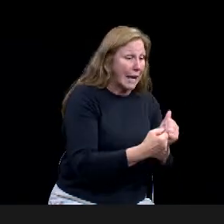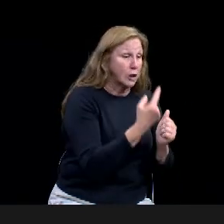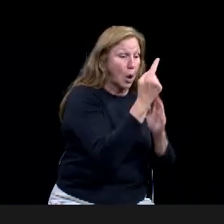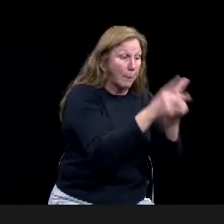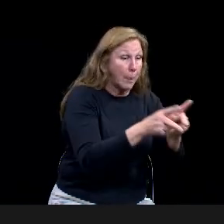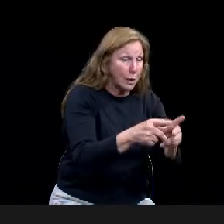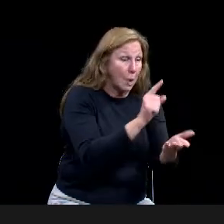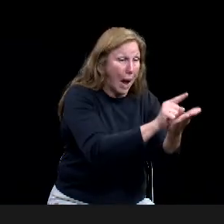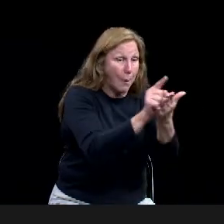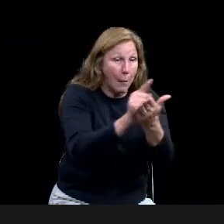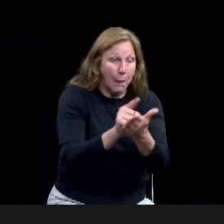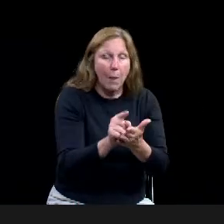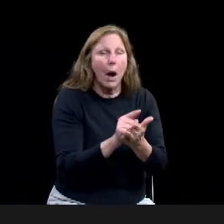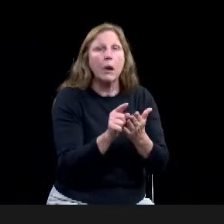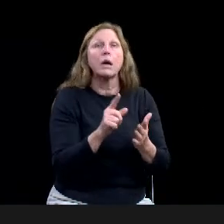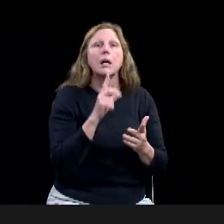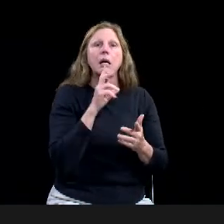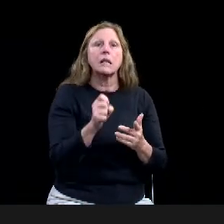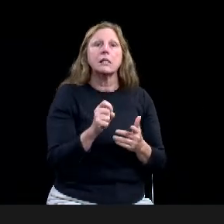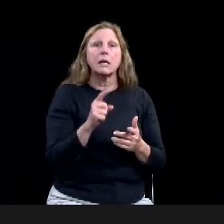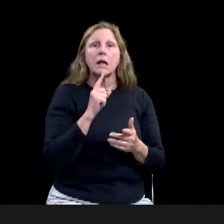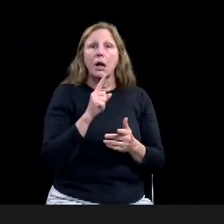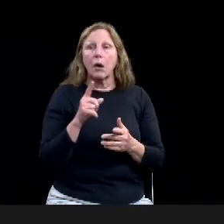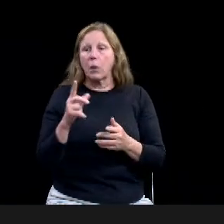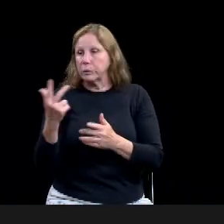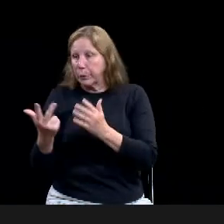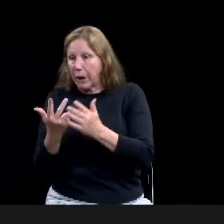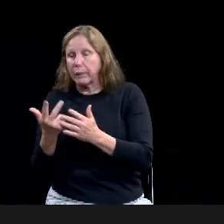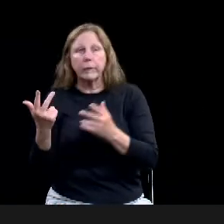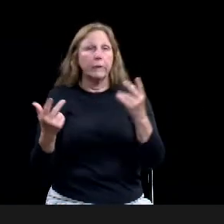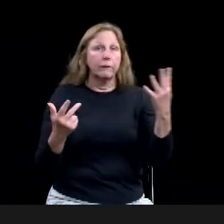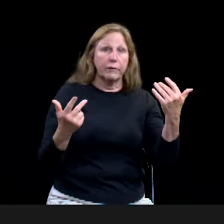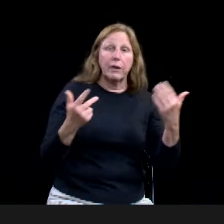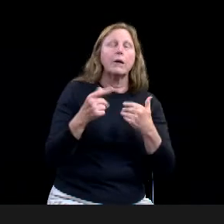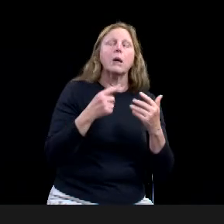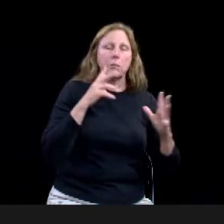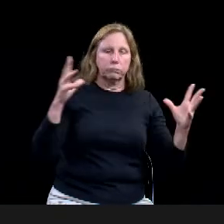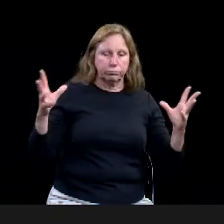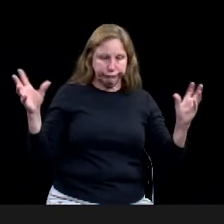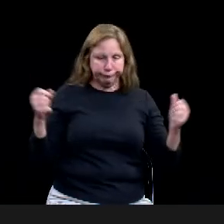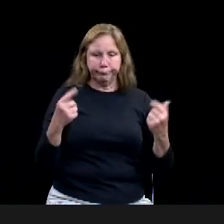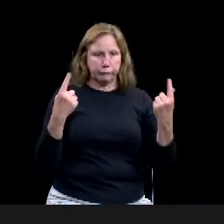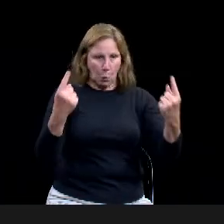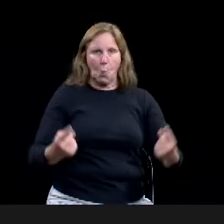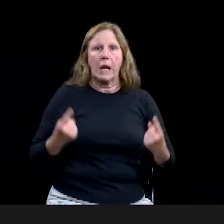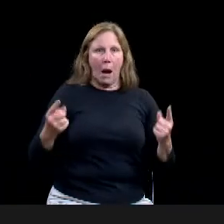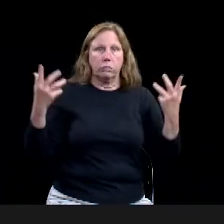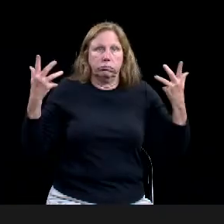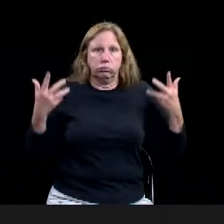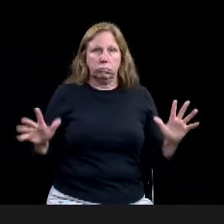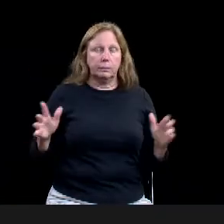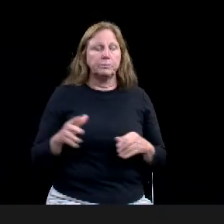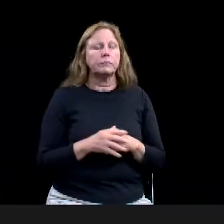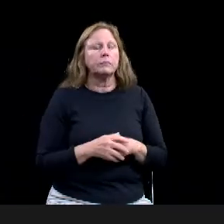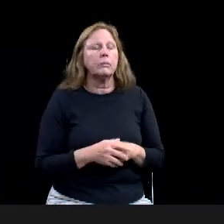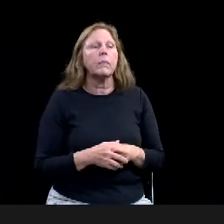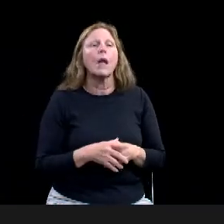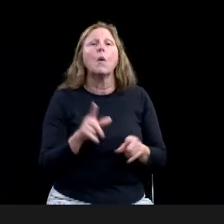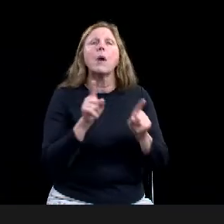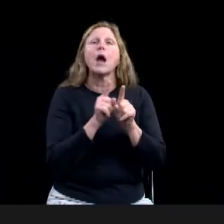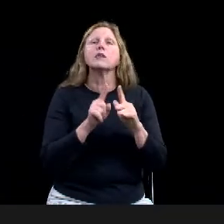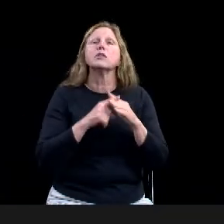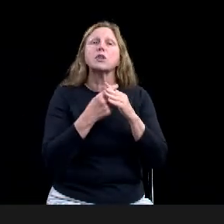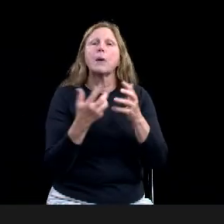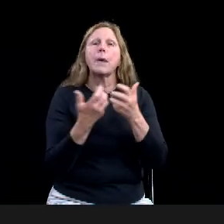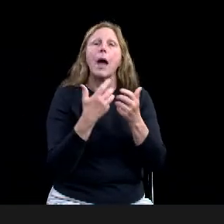a starting match rate of $15 per hour. Um, the rates were all over the board. There were a few cities